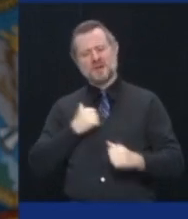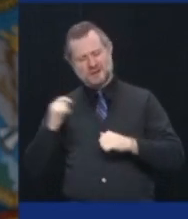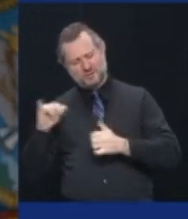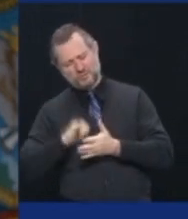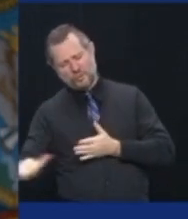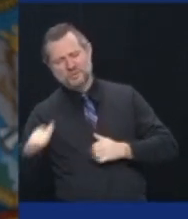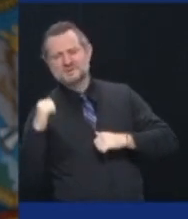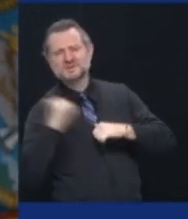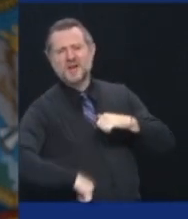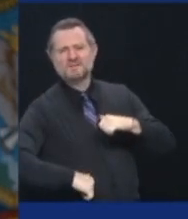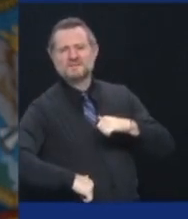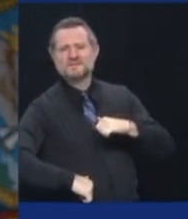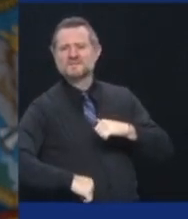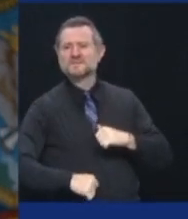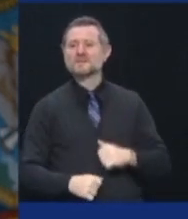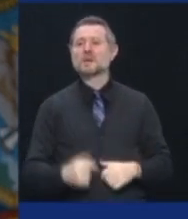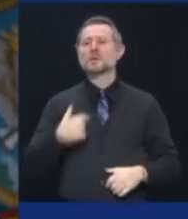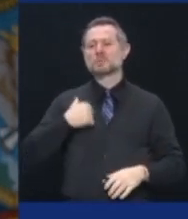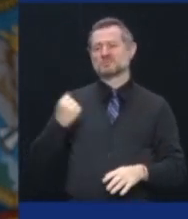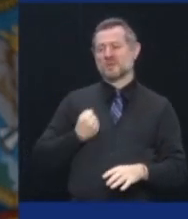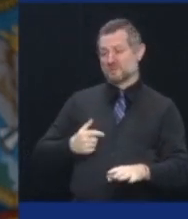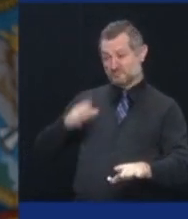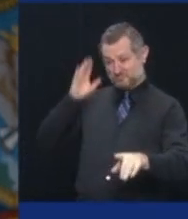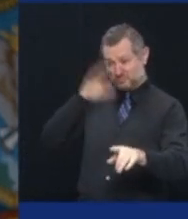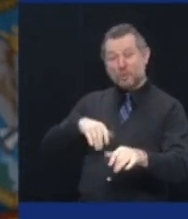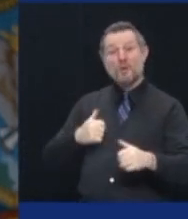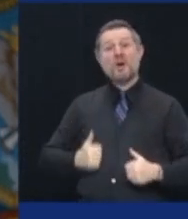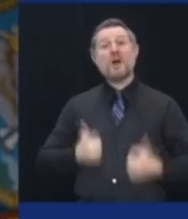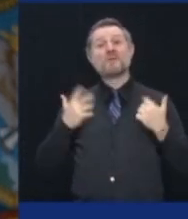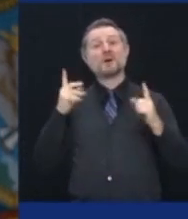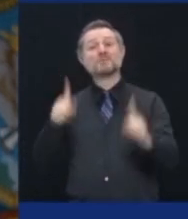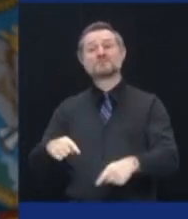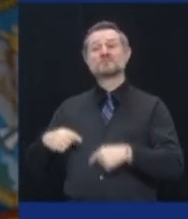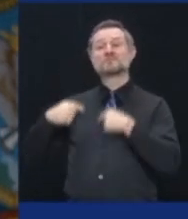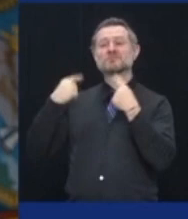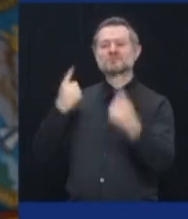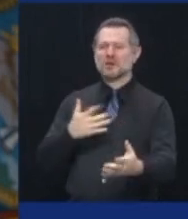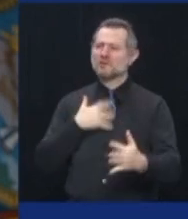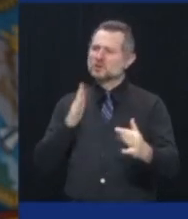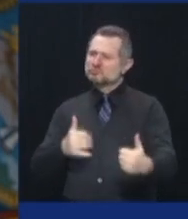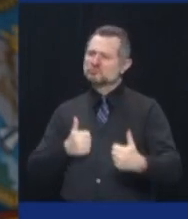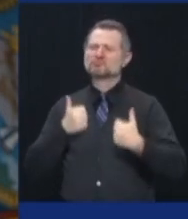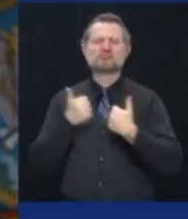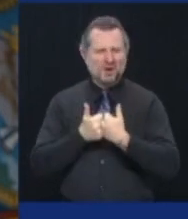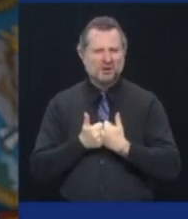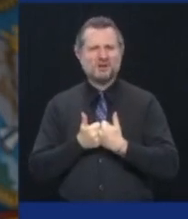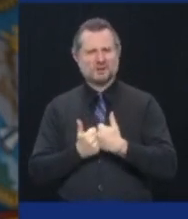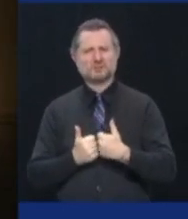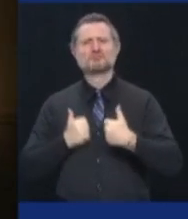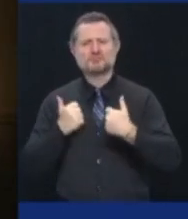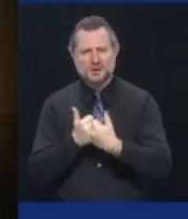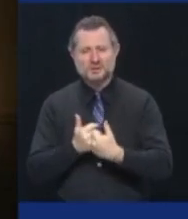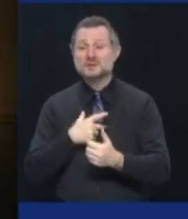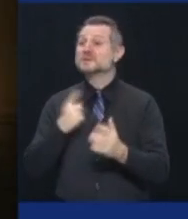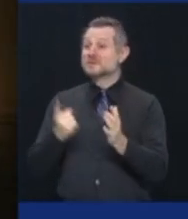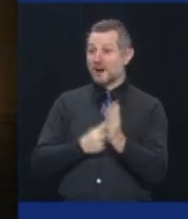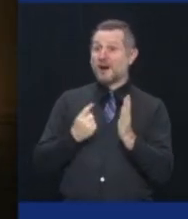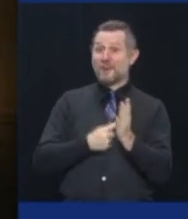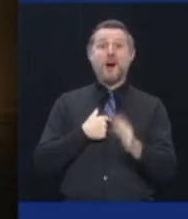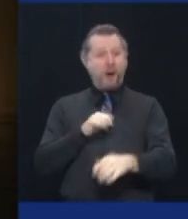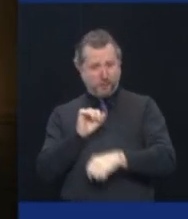There are moments in life that can change a person fundamentally, sometimes for the better, sometimes for the worse.